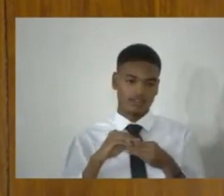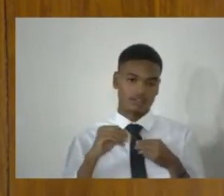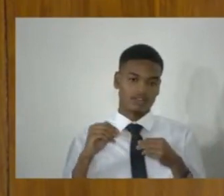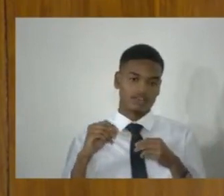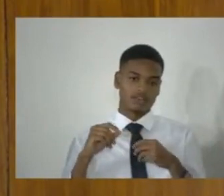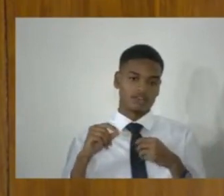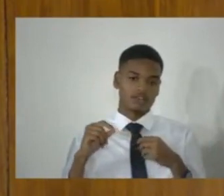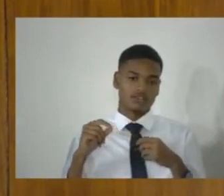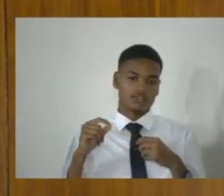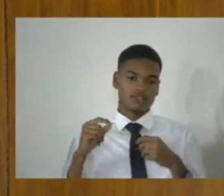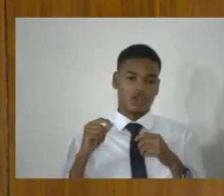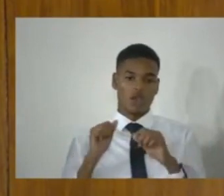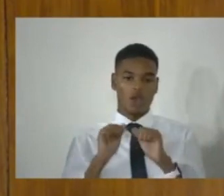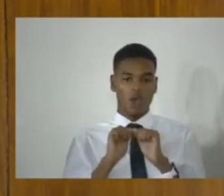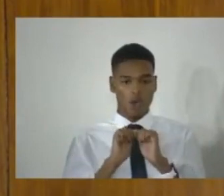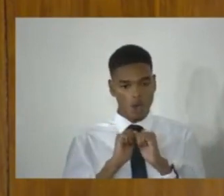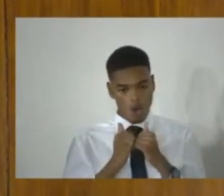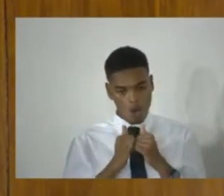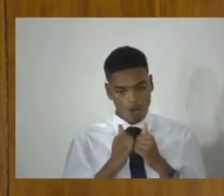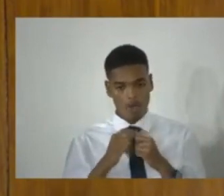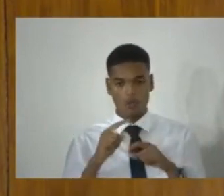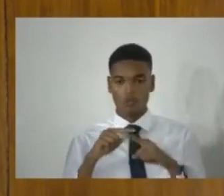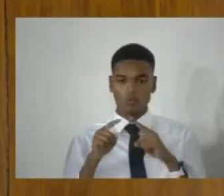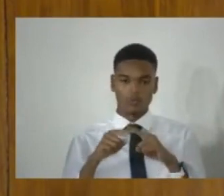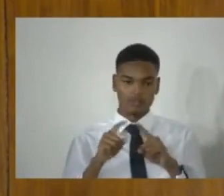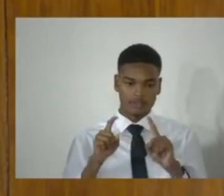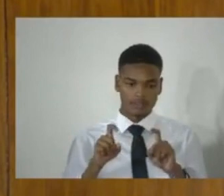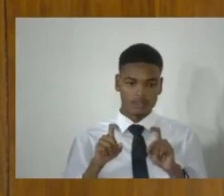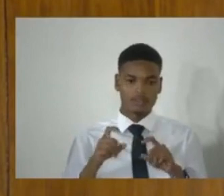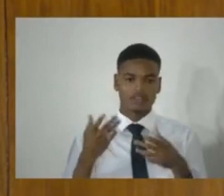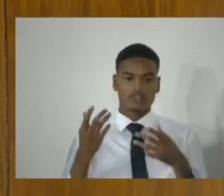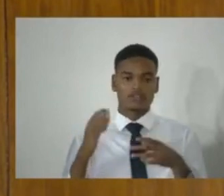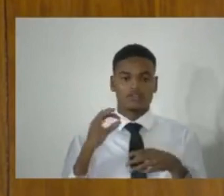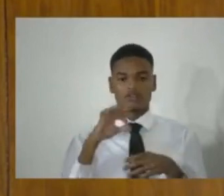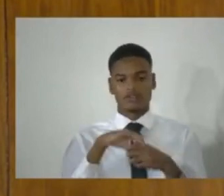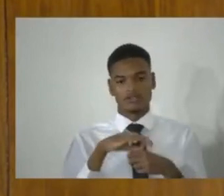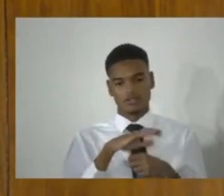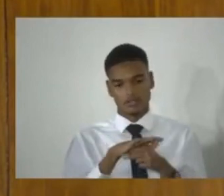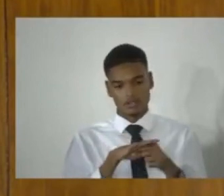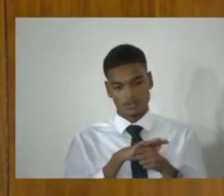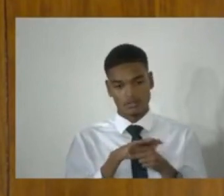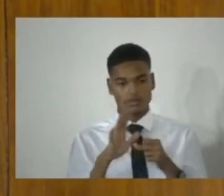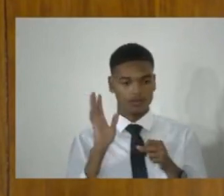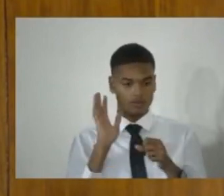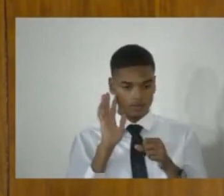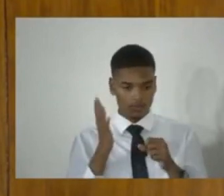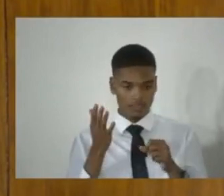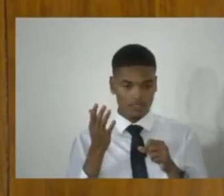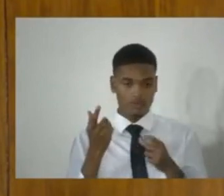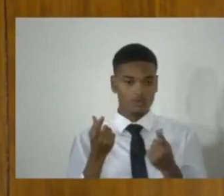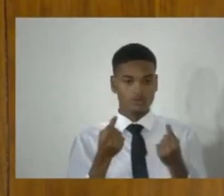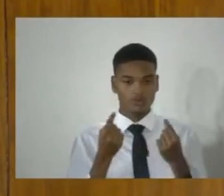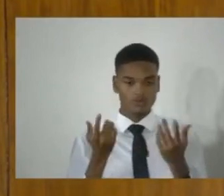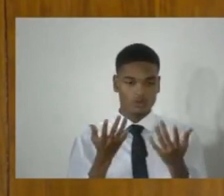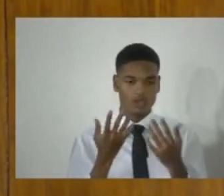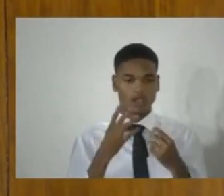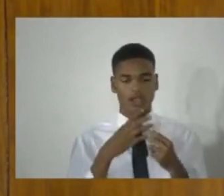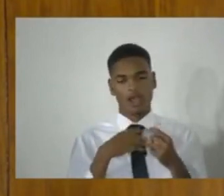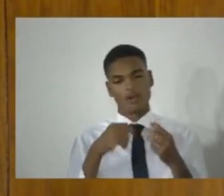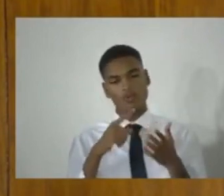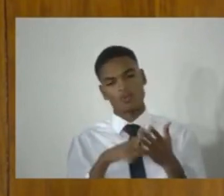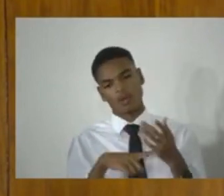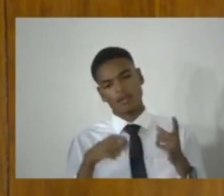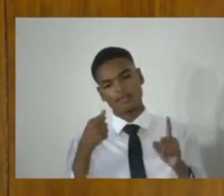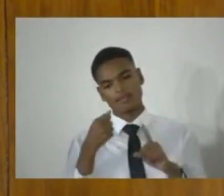seen, A, how, it is tested, the Constitutional Court will react to it. And, B, what effect